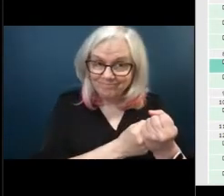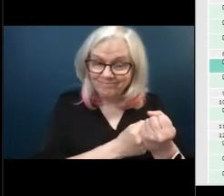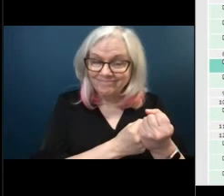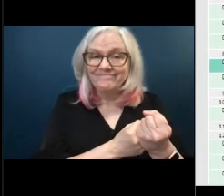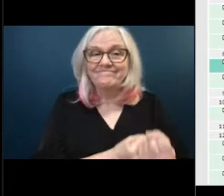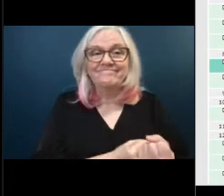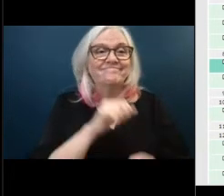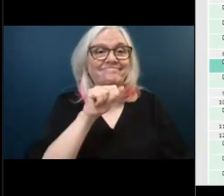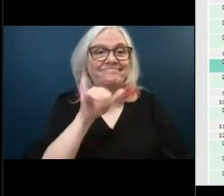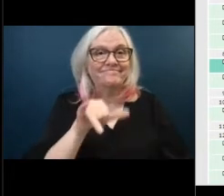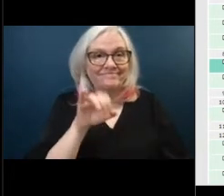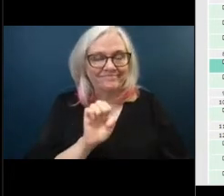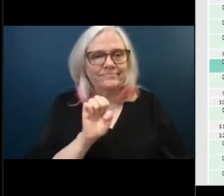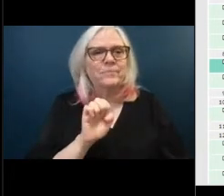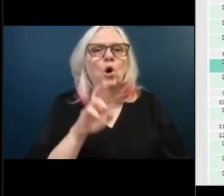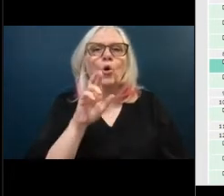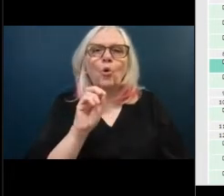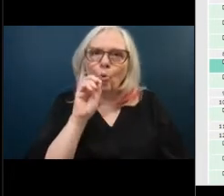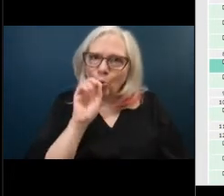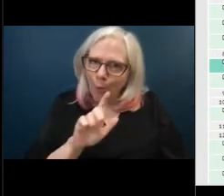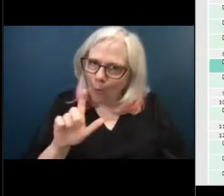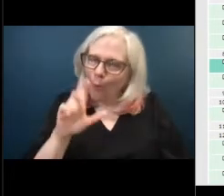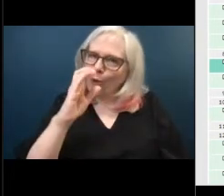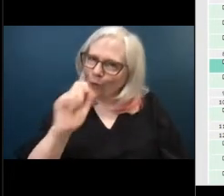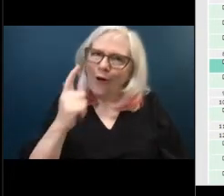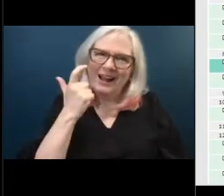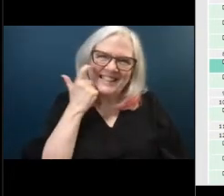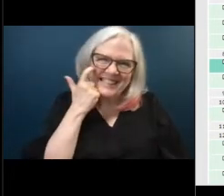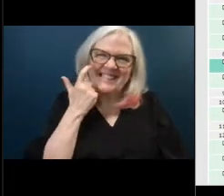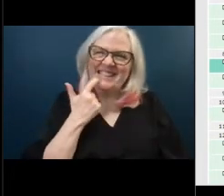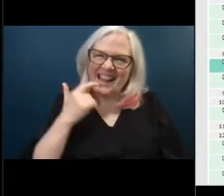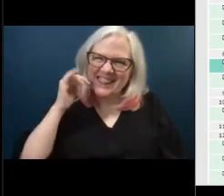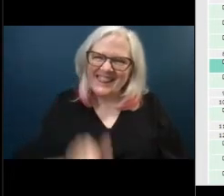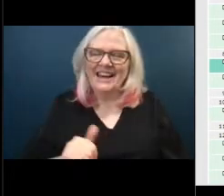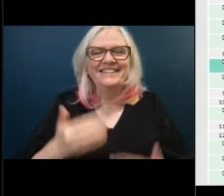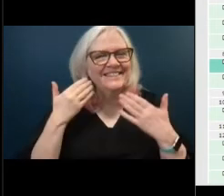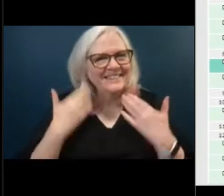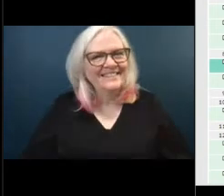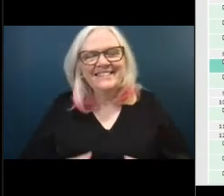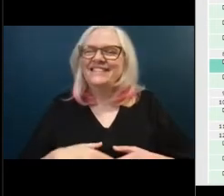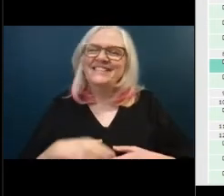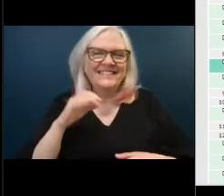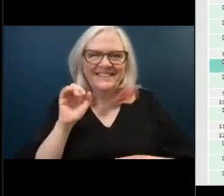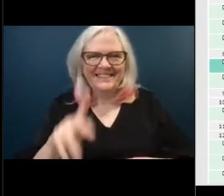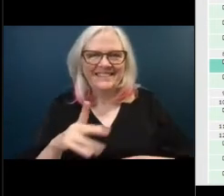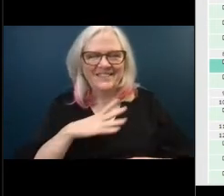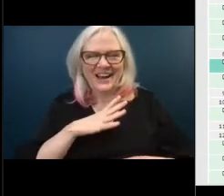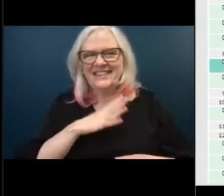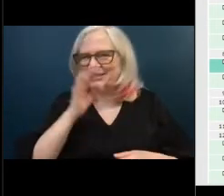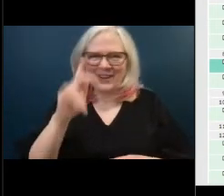oh roll call i just said it it's it's okay um